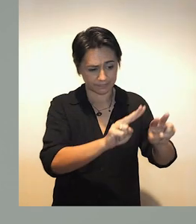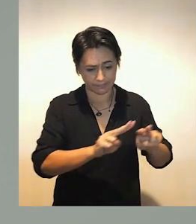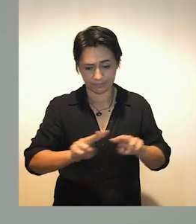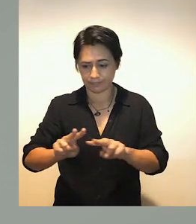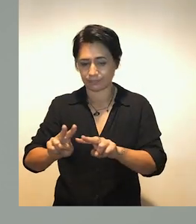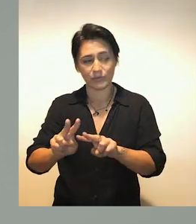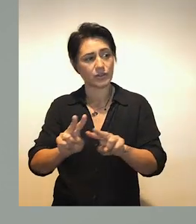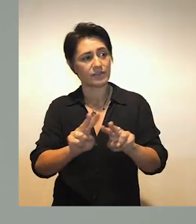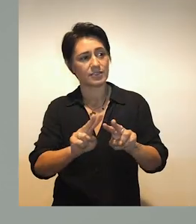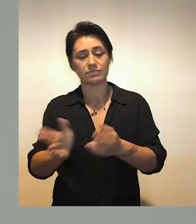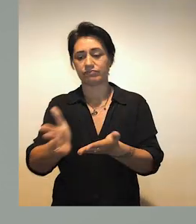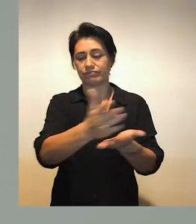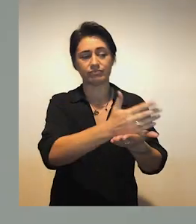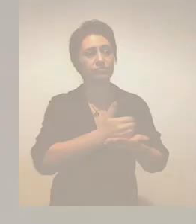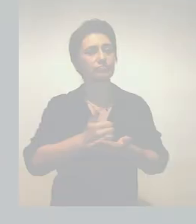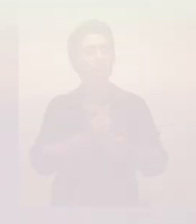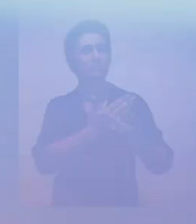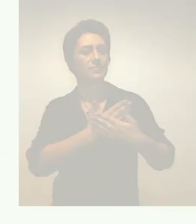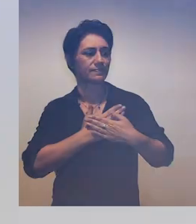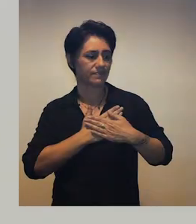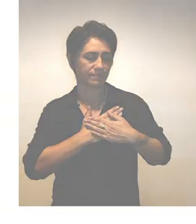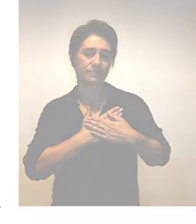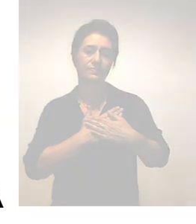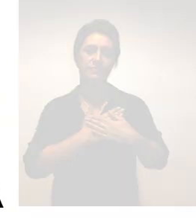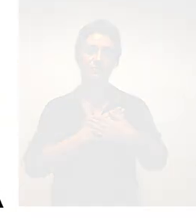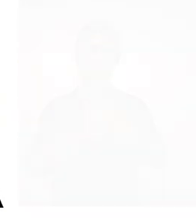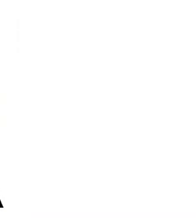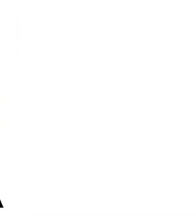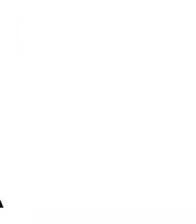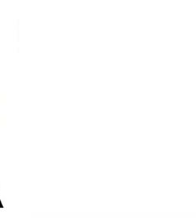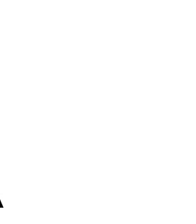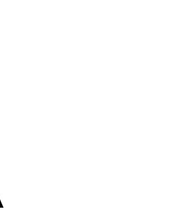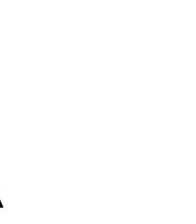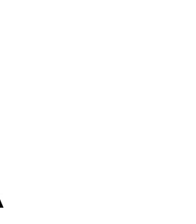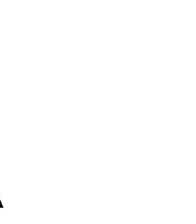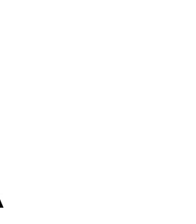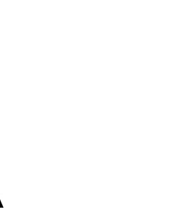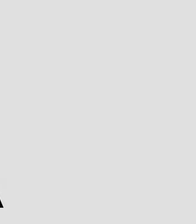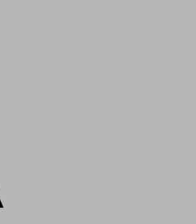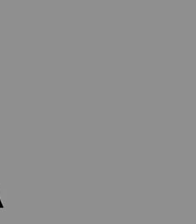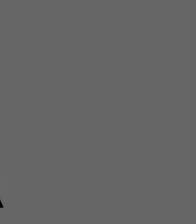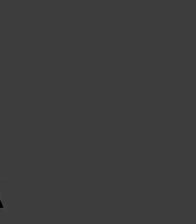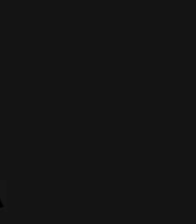e ngā wākatoa. Auri ora. Nā reira mā atua.